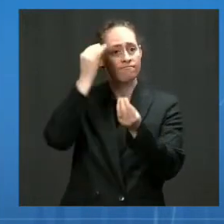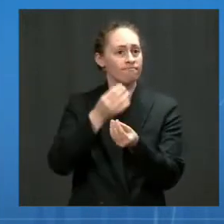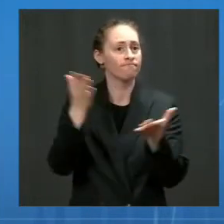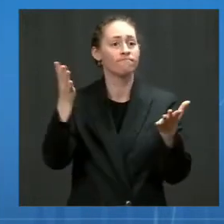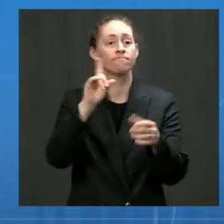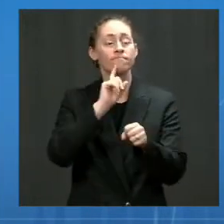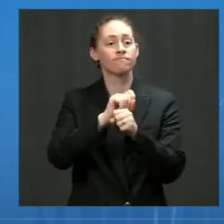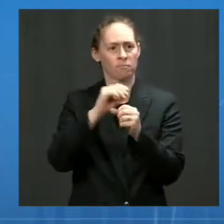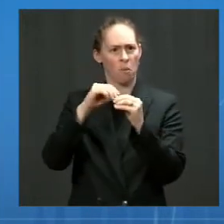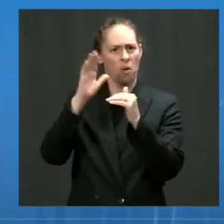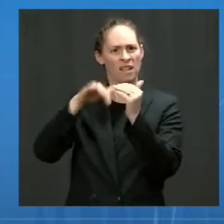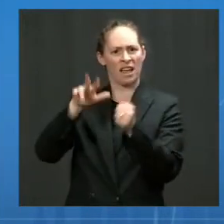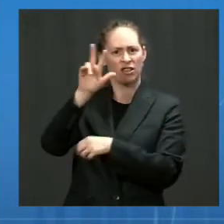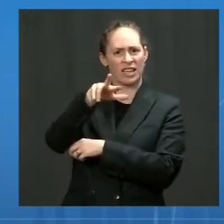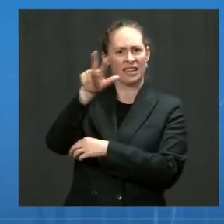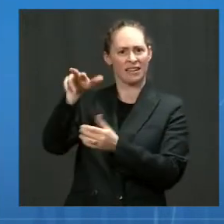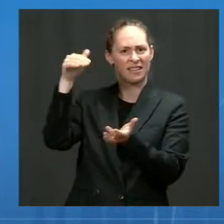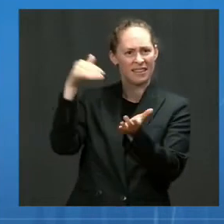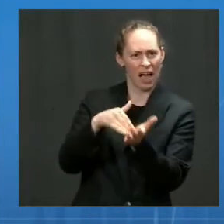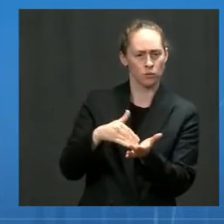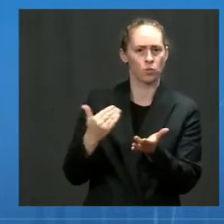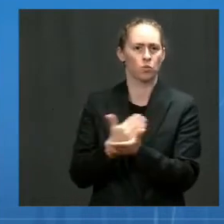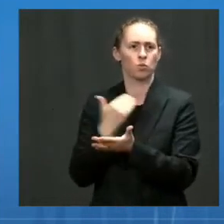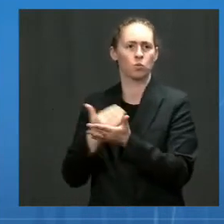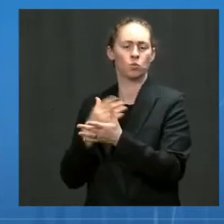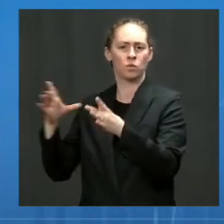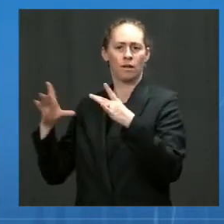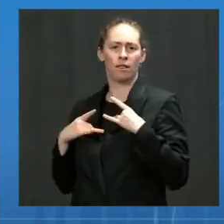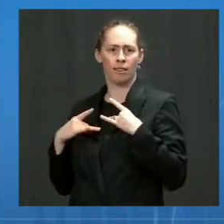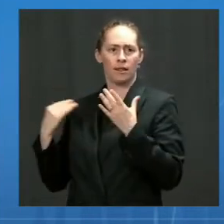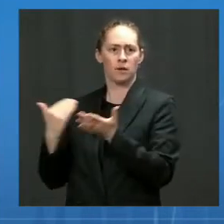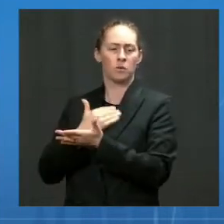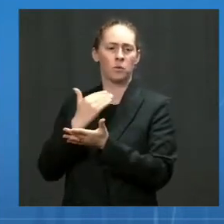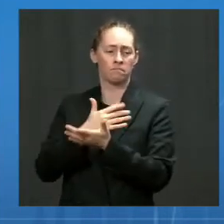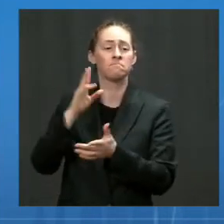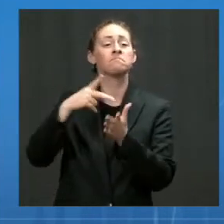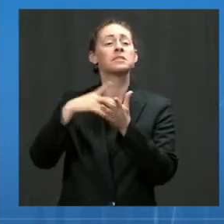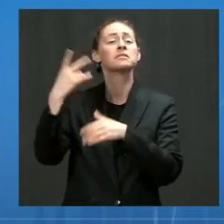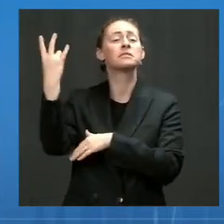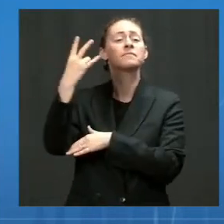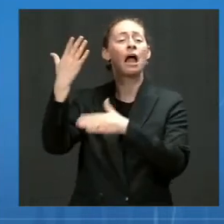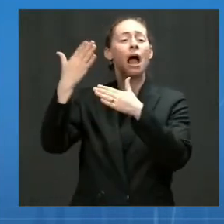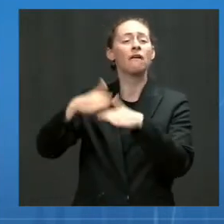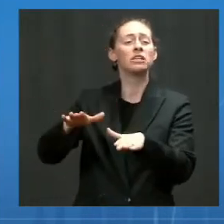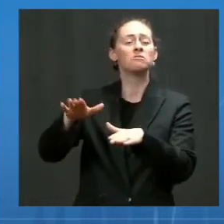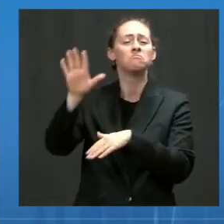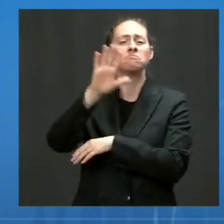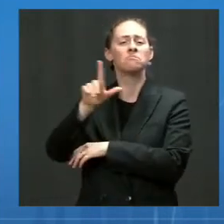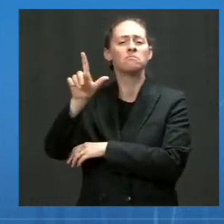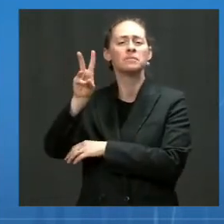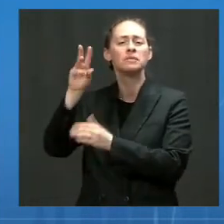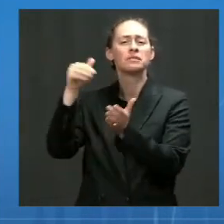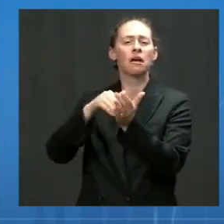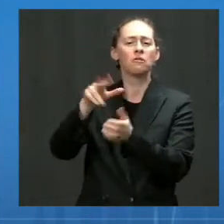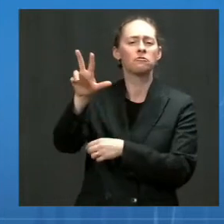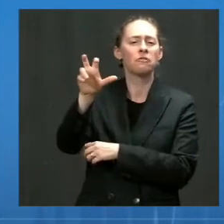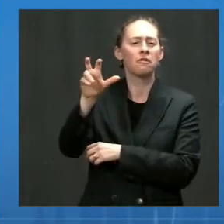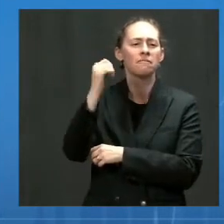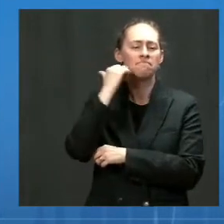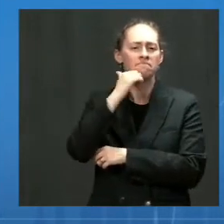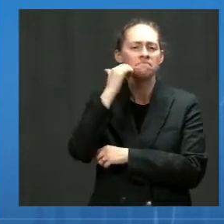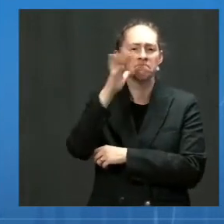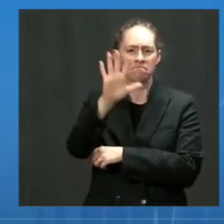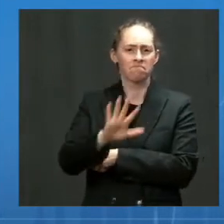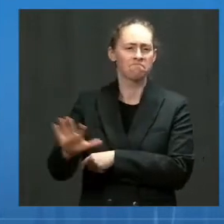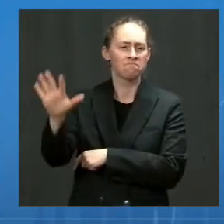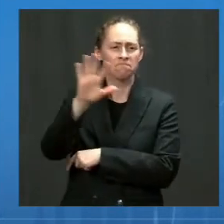of COVID-19. Our seven-day average is about 26,300 cases per day, and this represents an